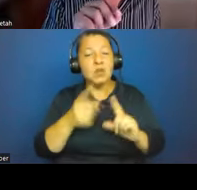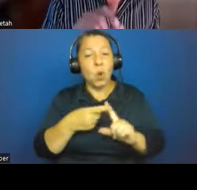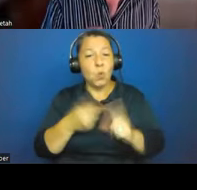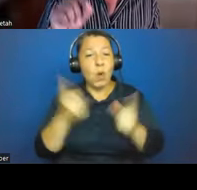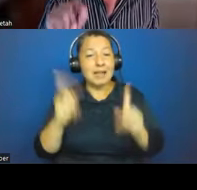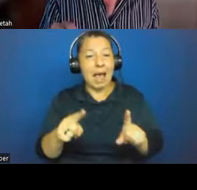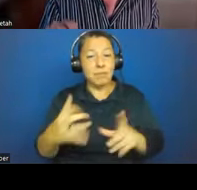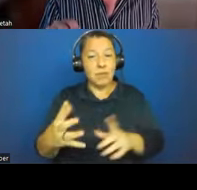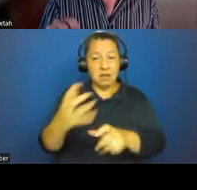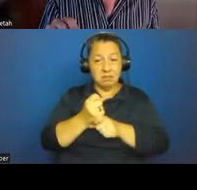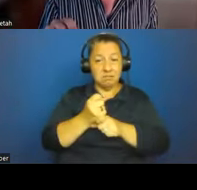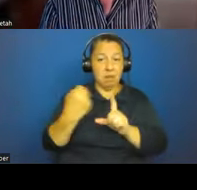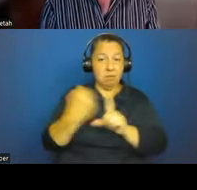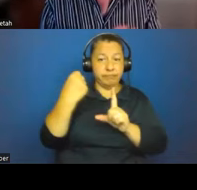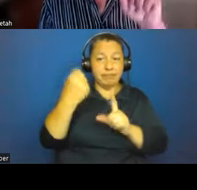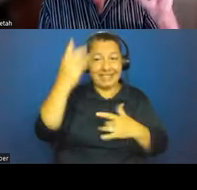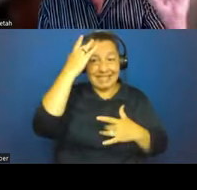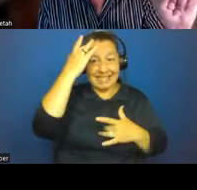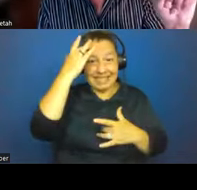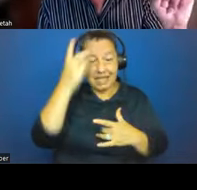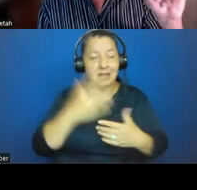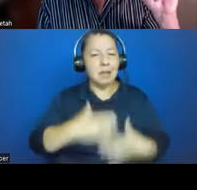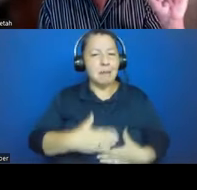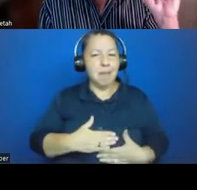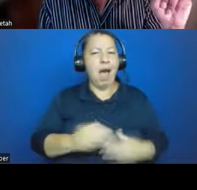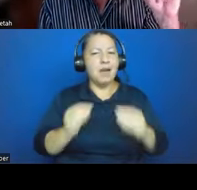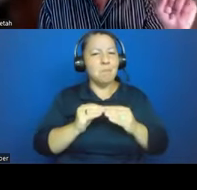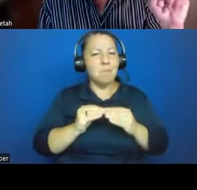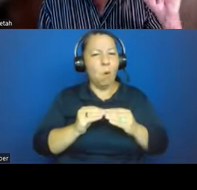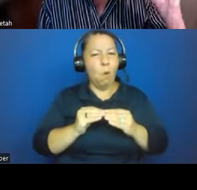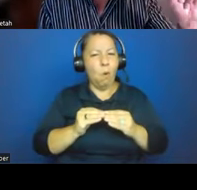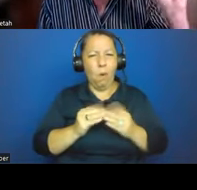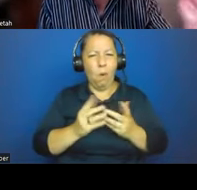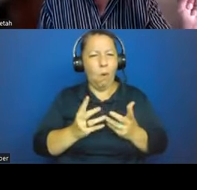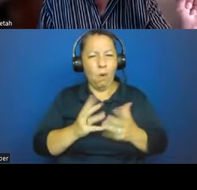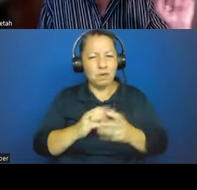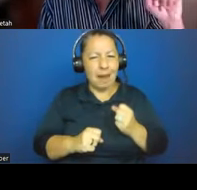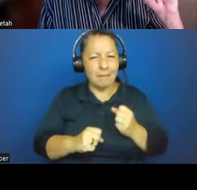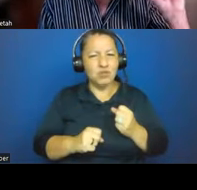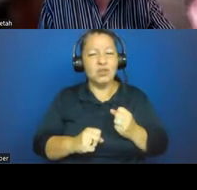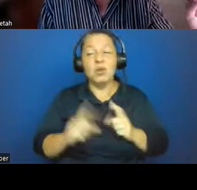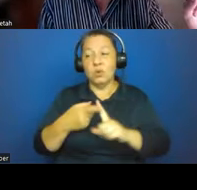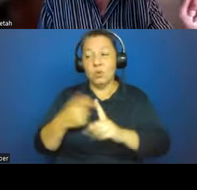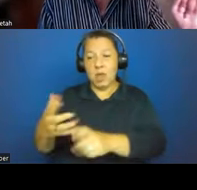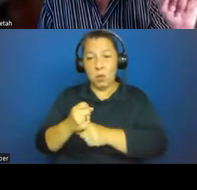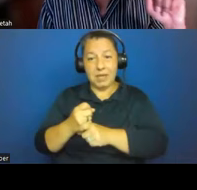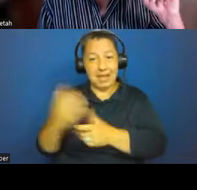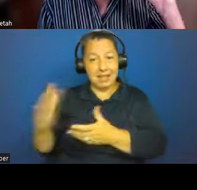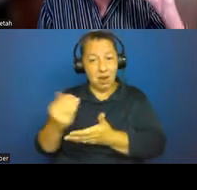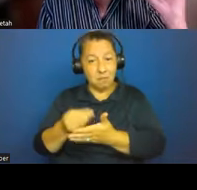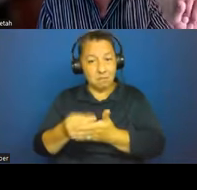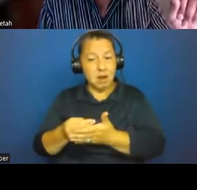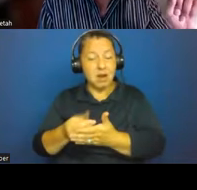further. Because of their salary, they actually wouldn't take time off to go to hospital or seek medical care,